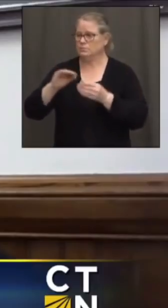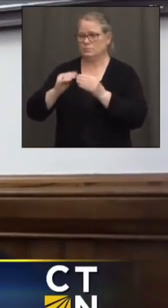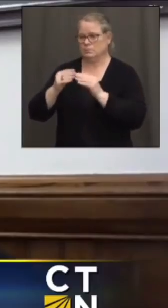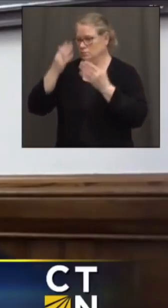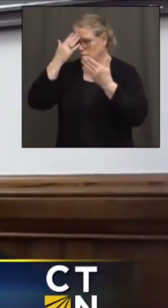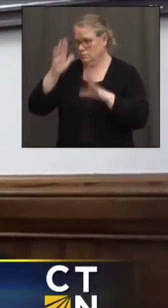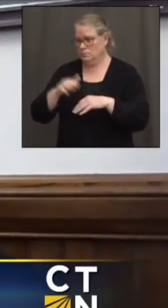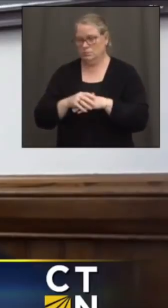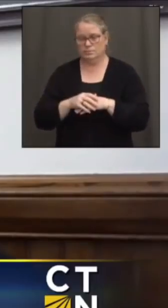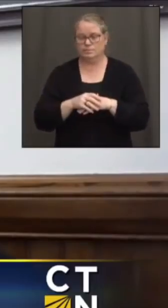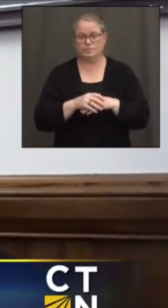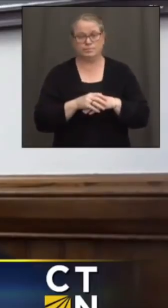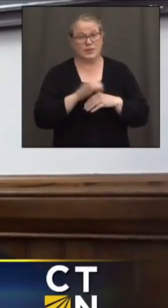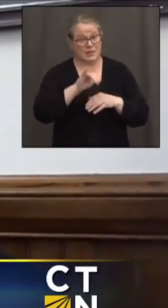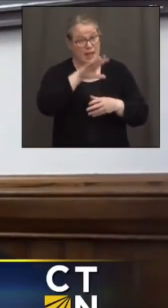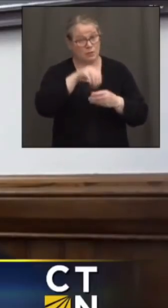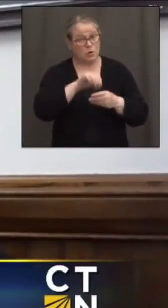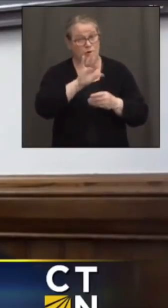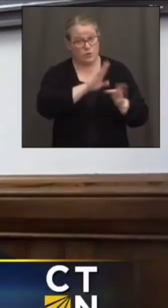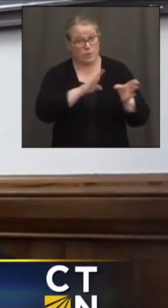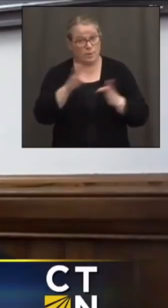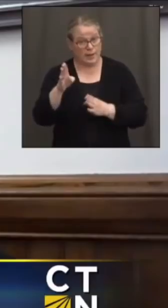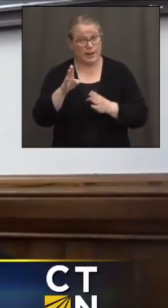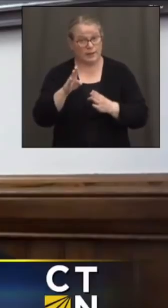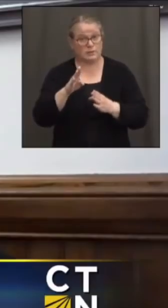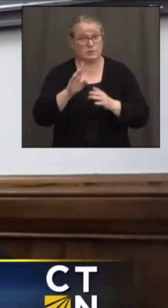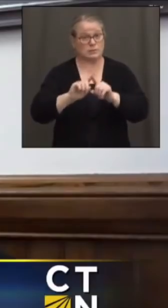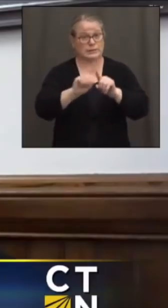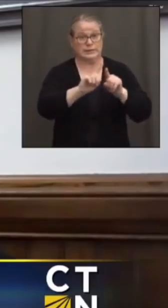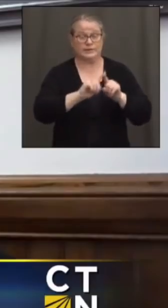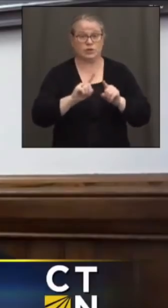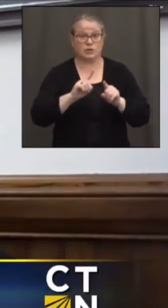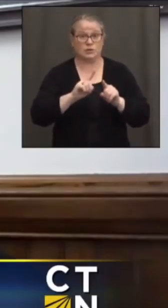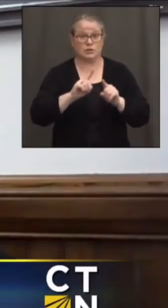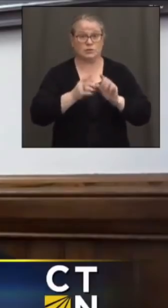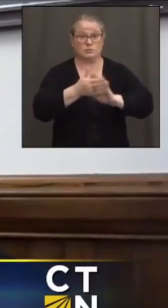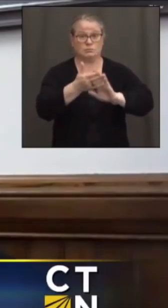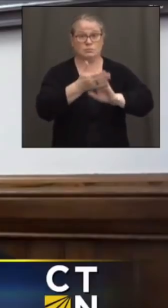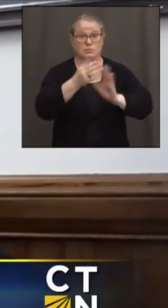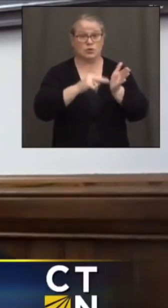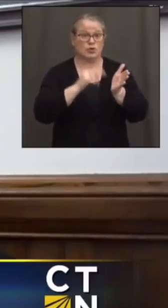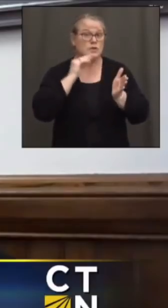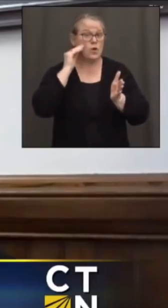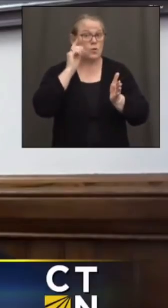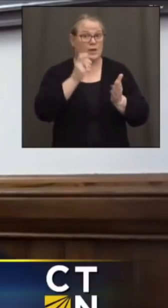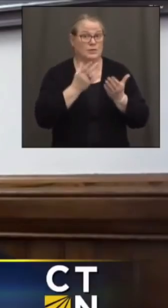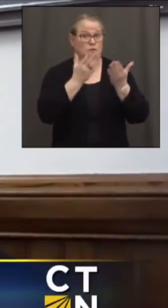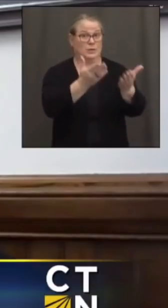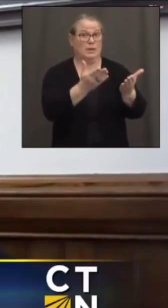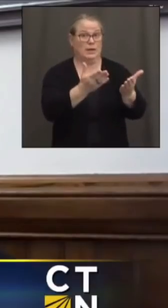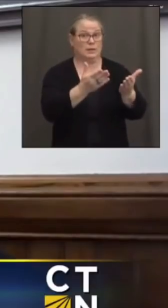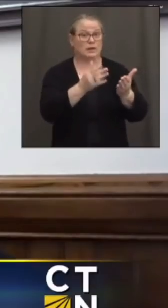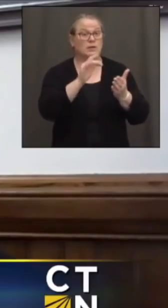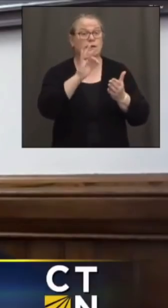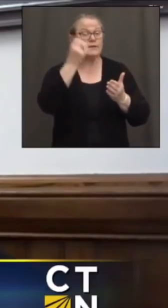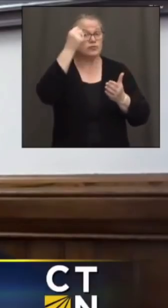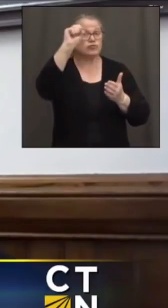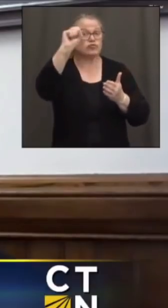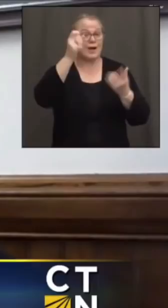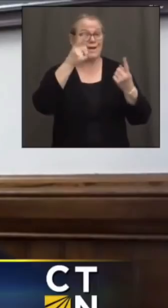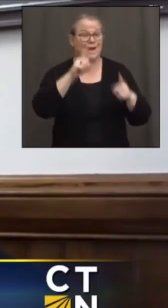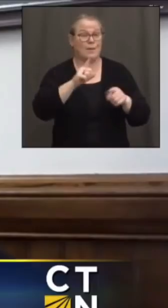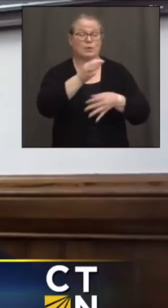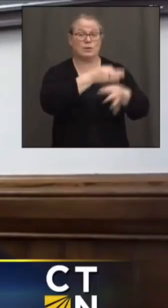that's part of the plans that the various operators have to submit to you, the strike contingency plans?